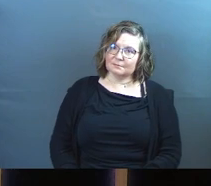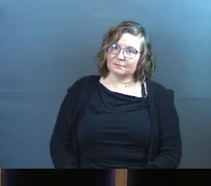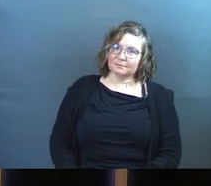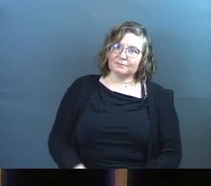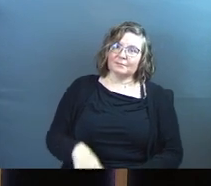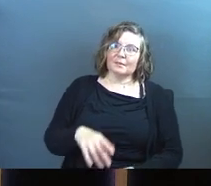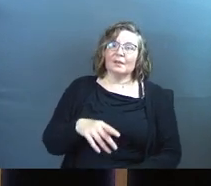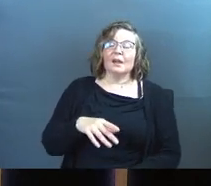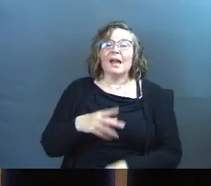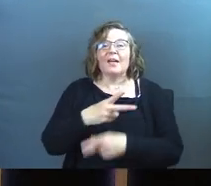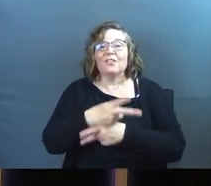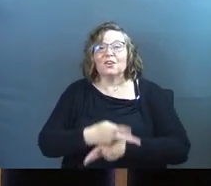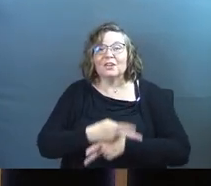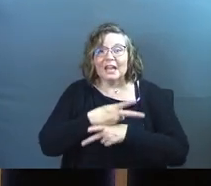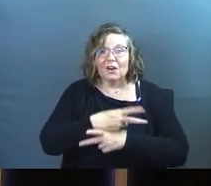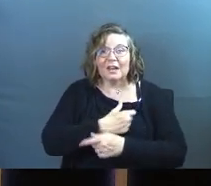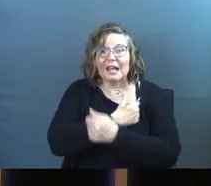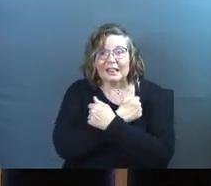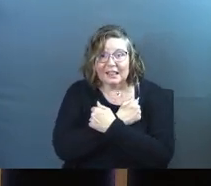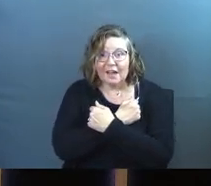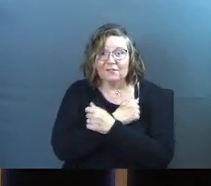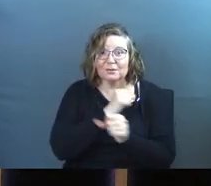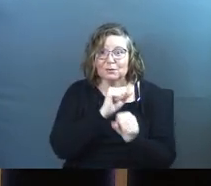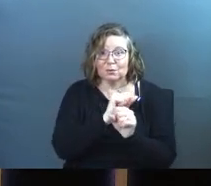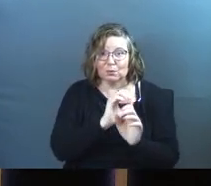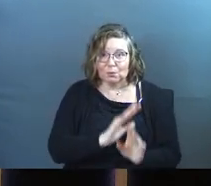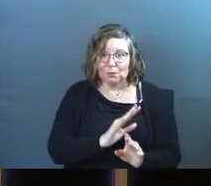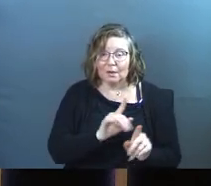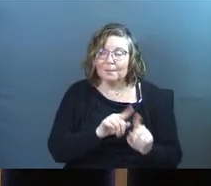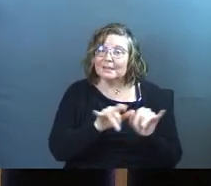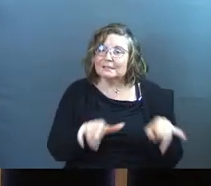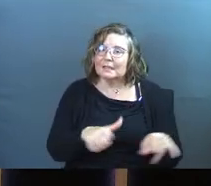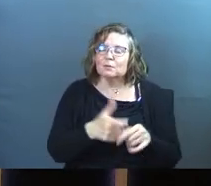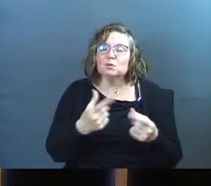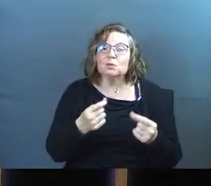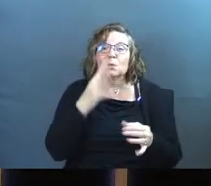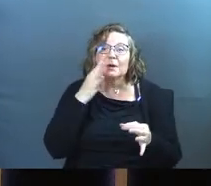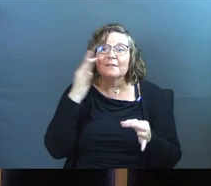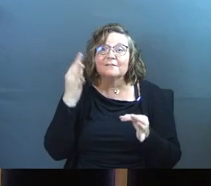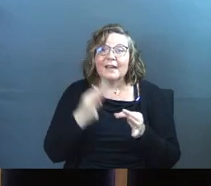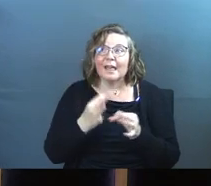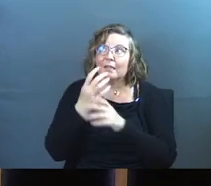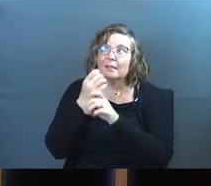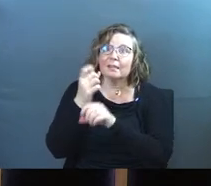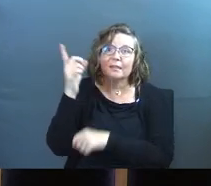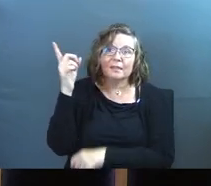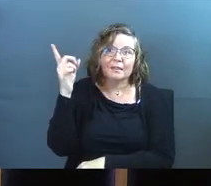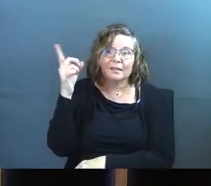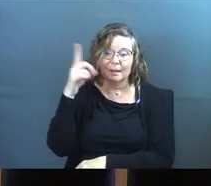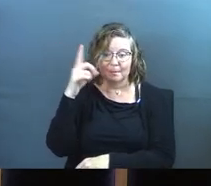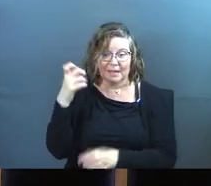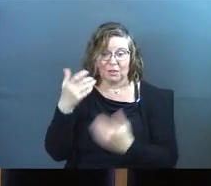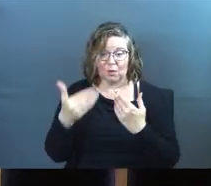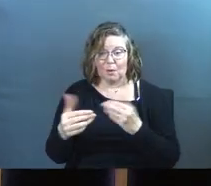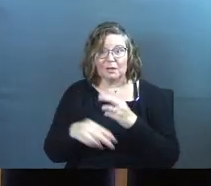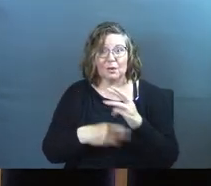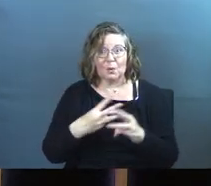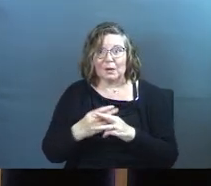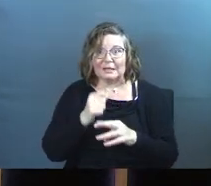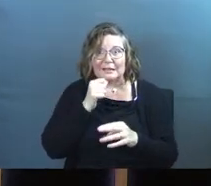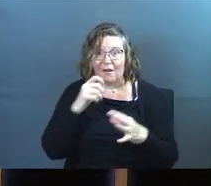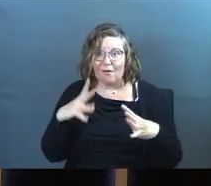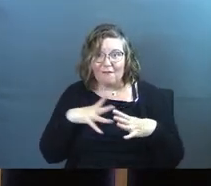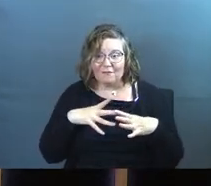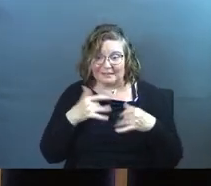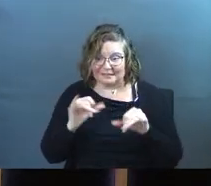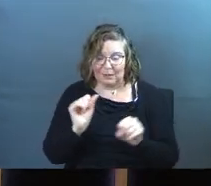And not only are they caring and loving, but what are they doing faith-wise? Because the rest of the world isn't